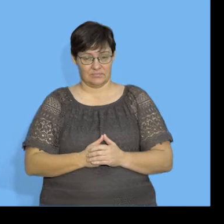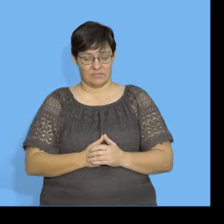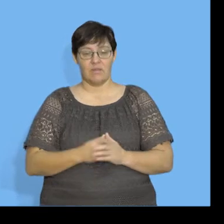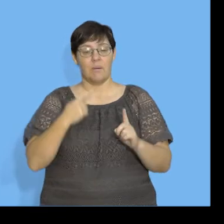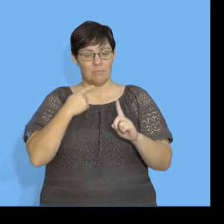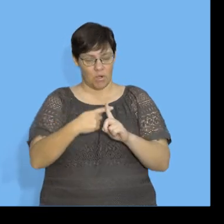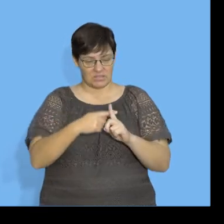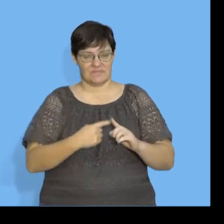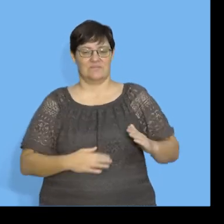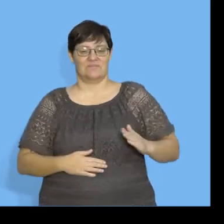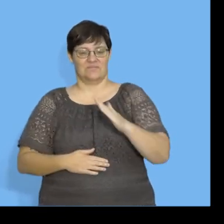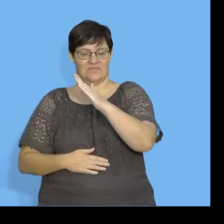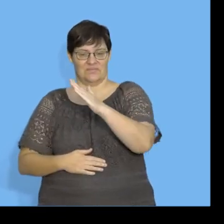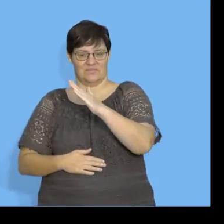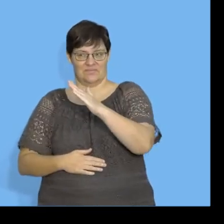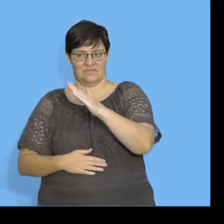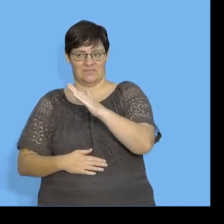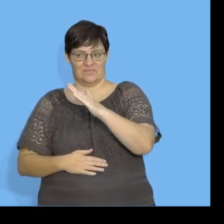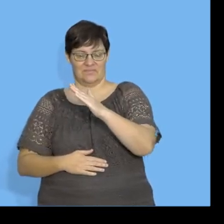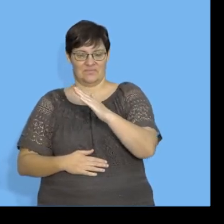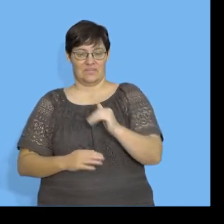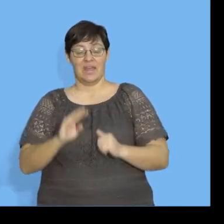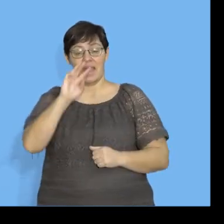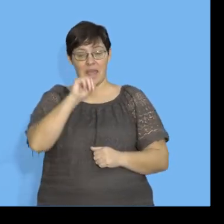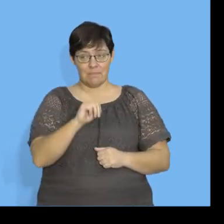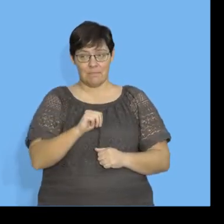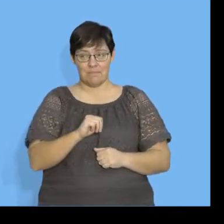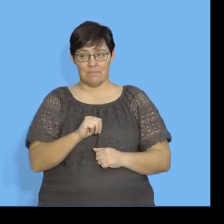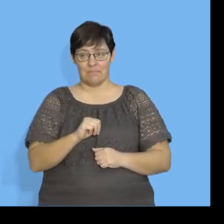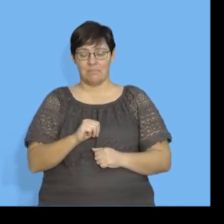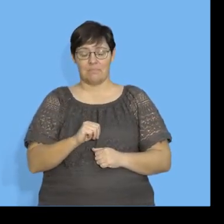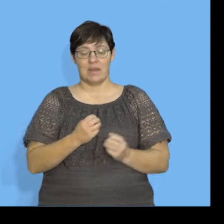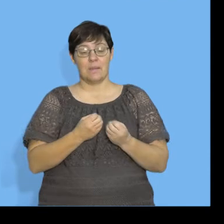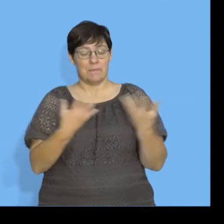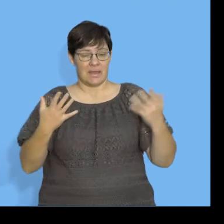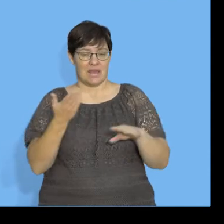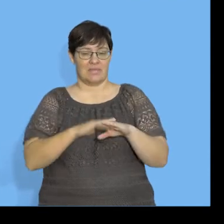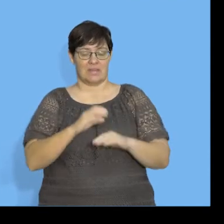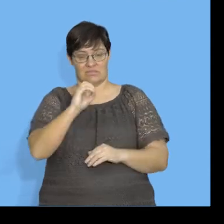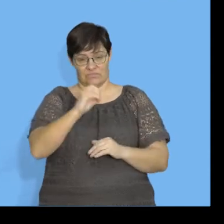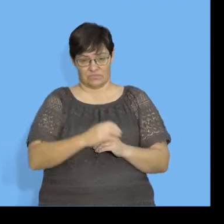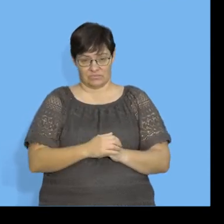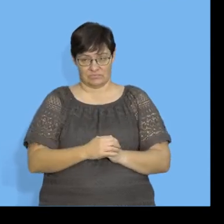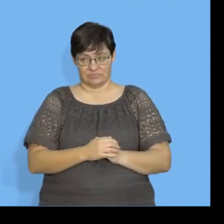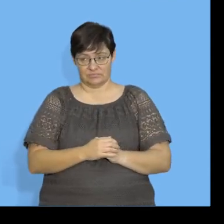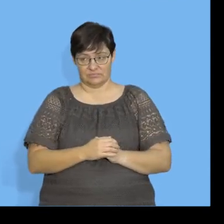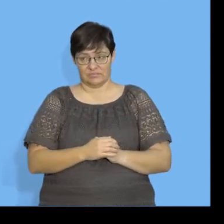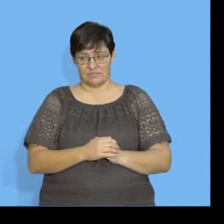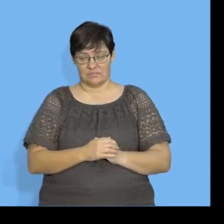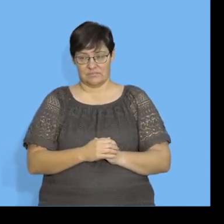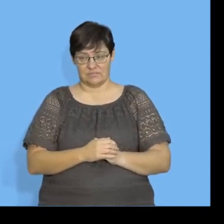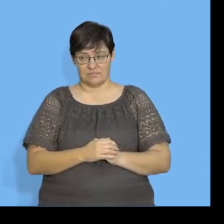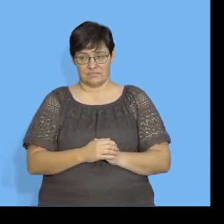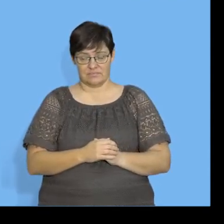positive gradient because the slope, M, is bigger than 0. we're talking about the slope, M, is It's positive.